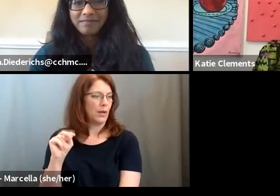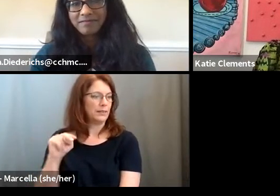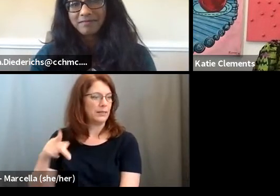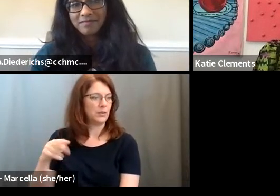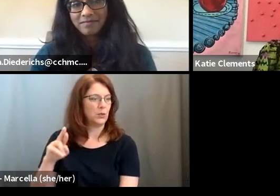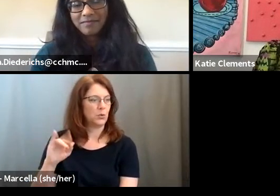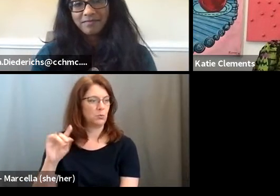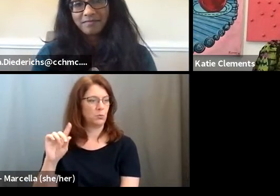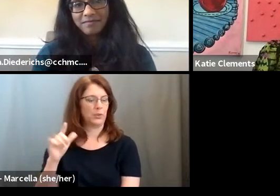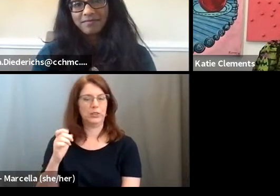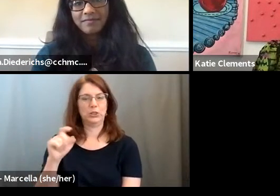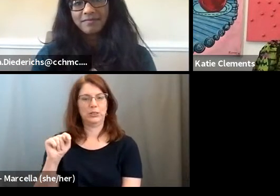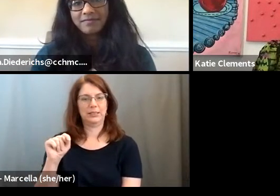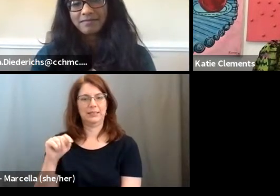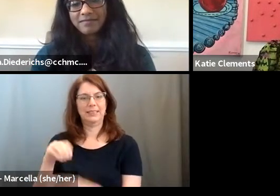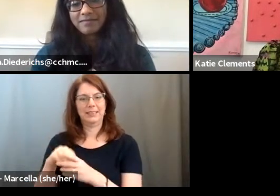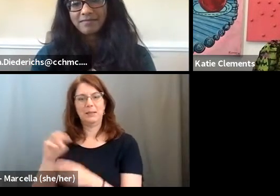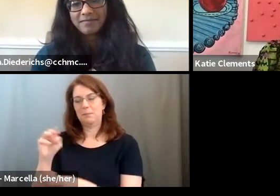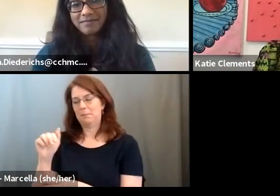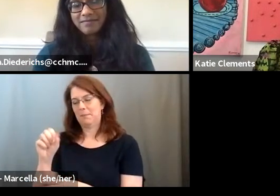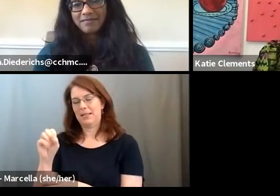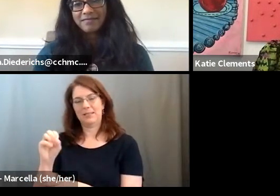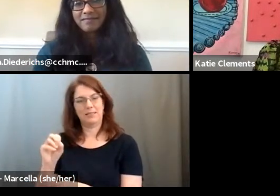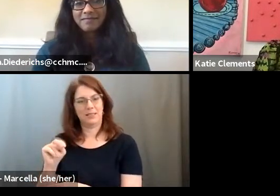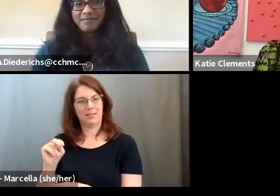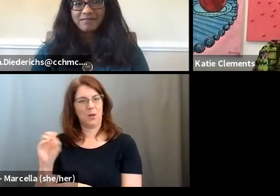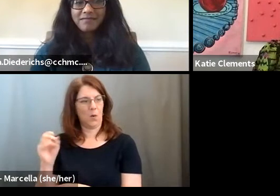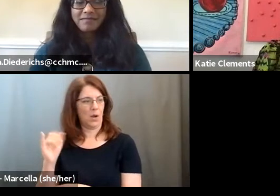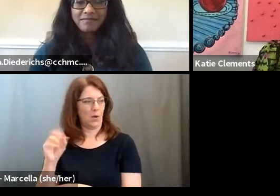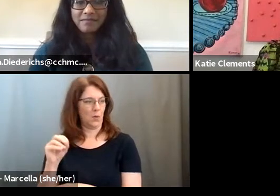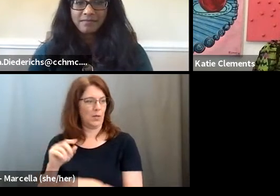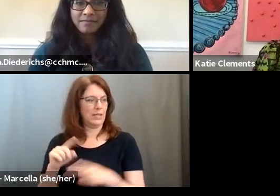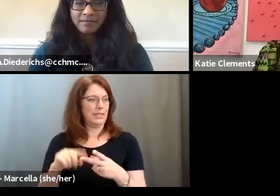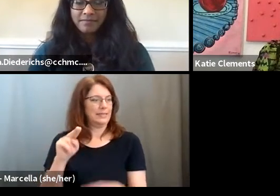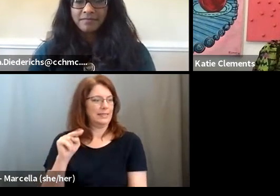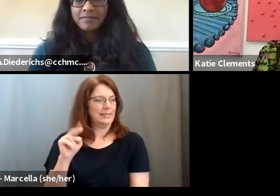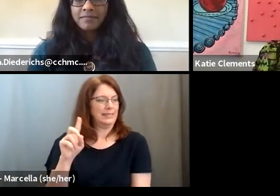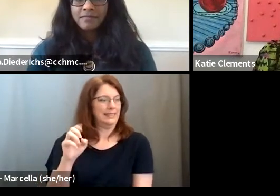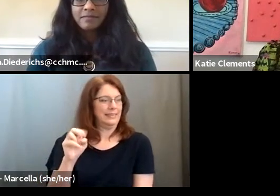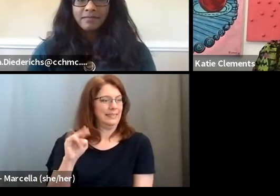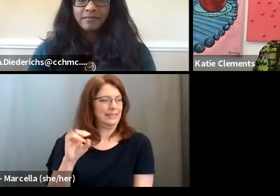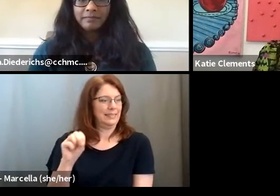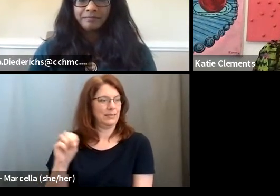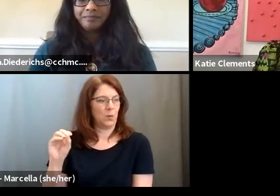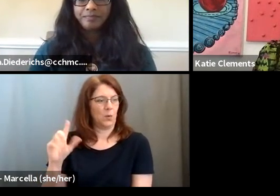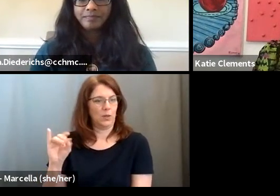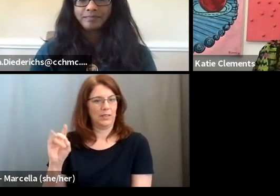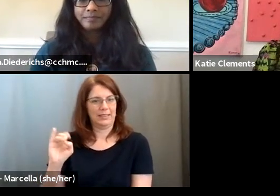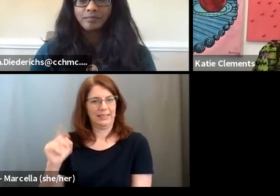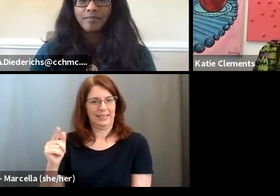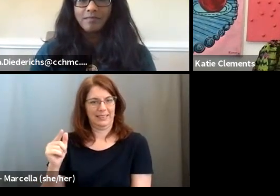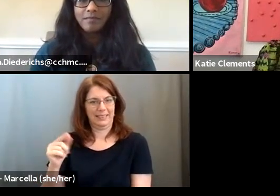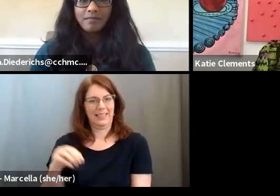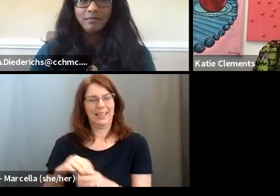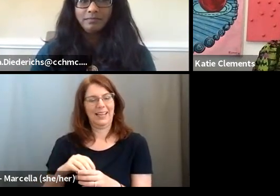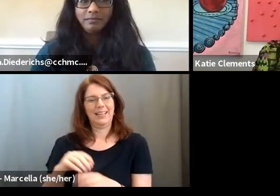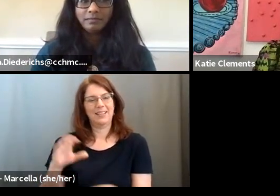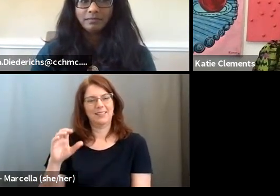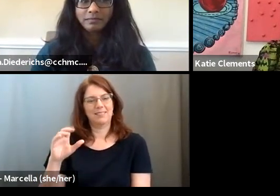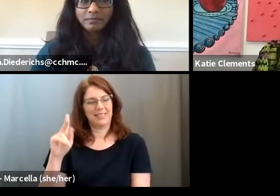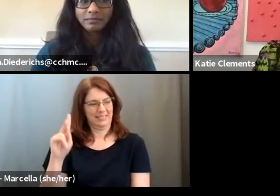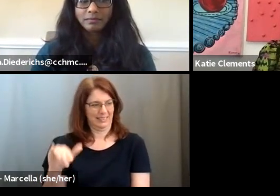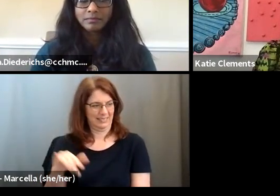Owl Creative in Mason, Ohio. Denise Olding, Creative Director at Ingrid Design in Louisville, Kentucky.